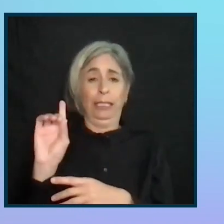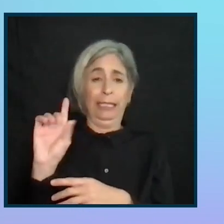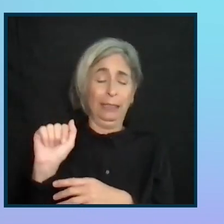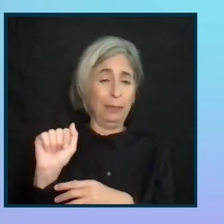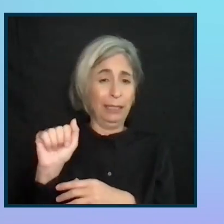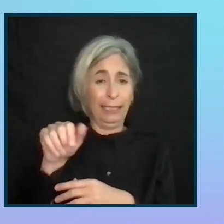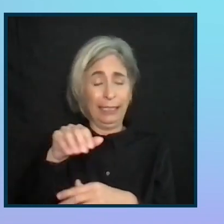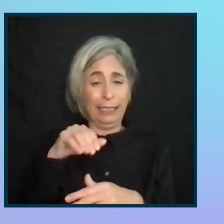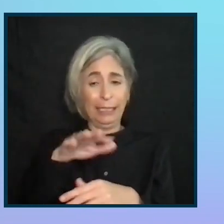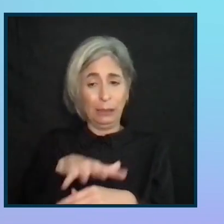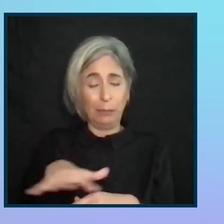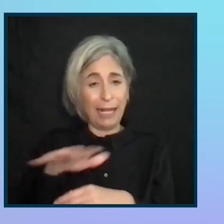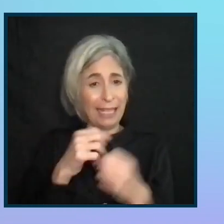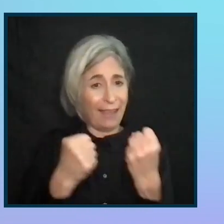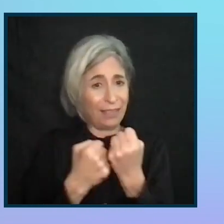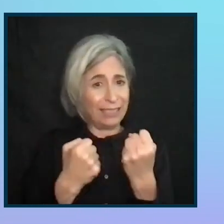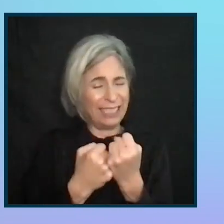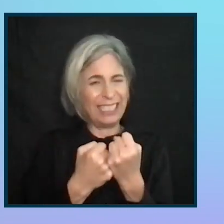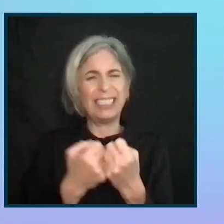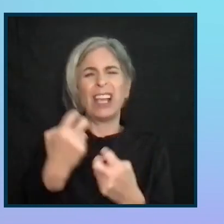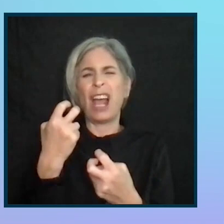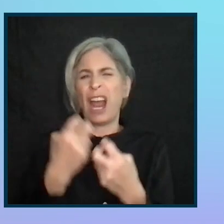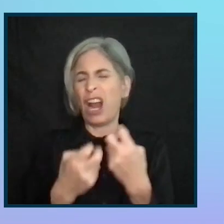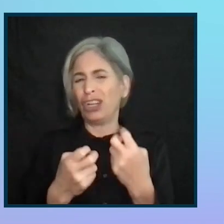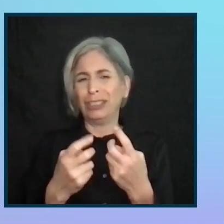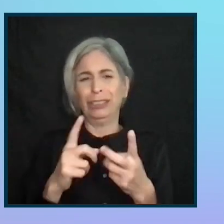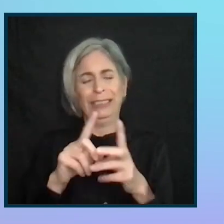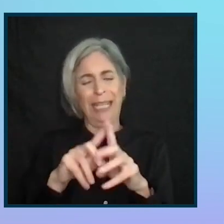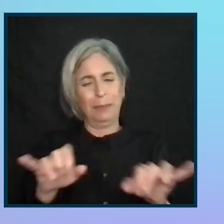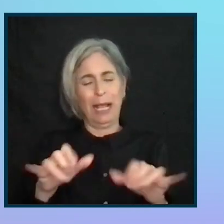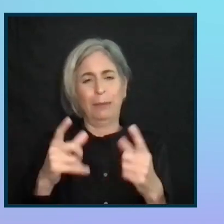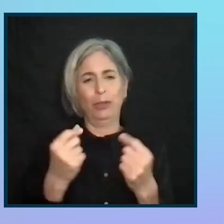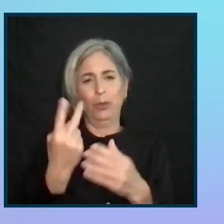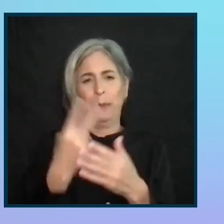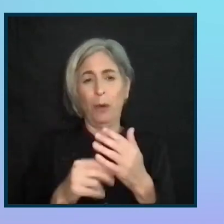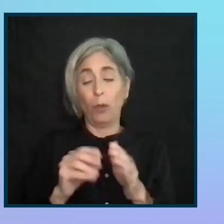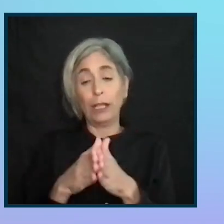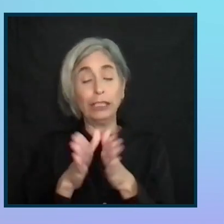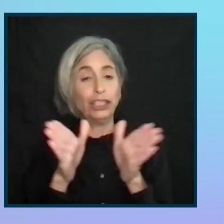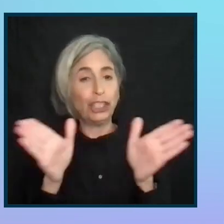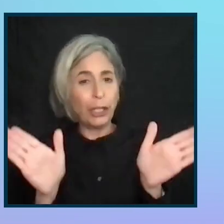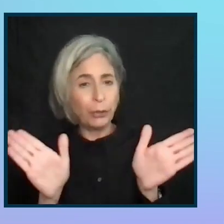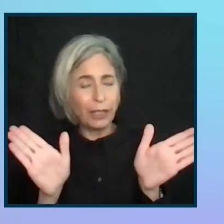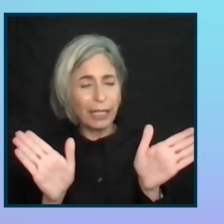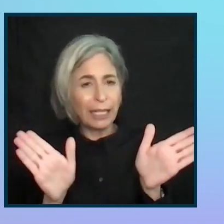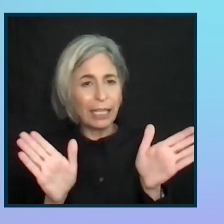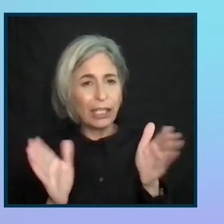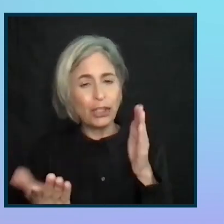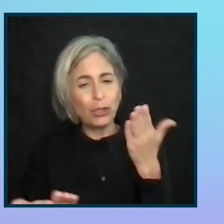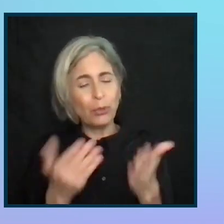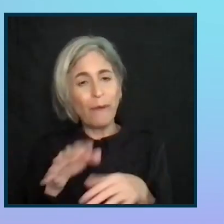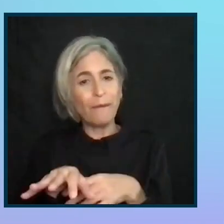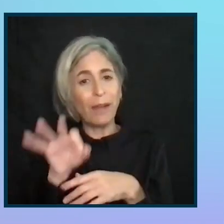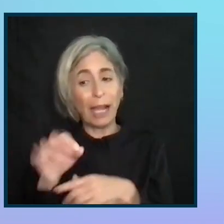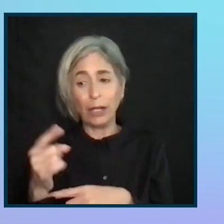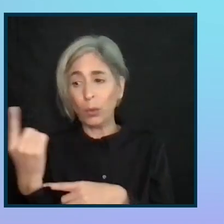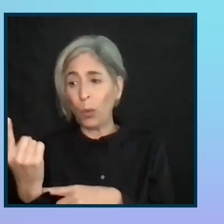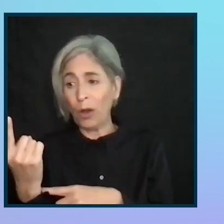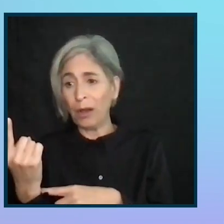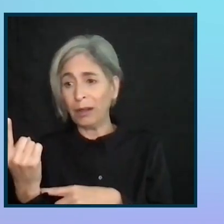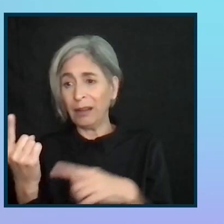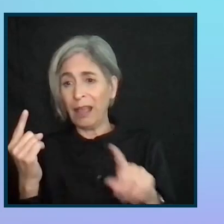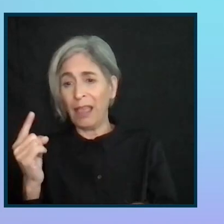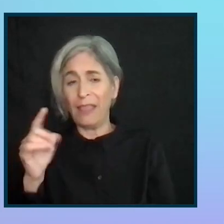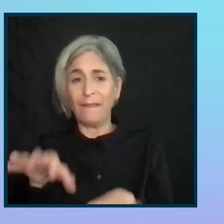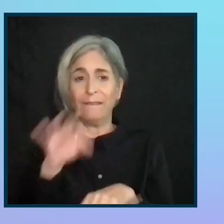than willing to go out and advocate at the same time. So generally, you might often find one inside the other anyway.